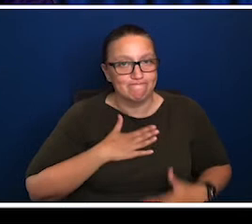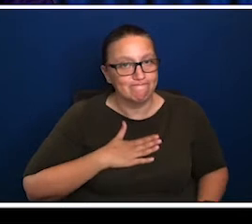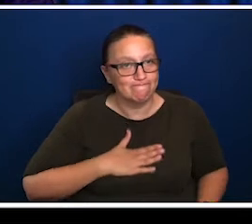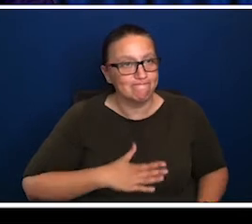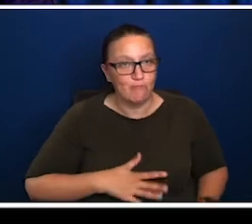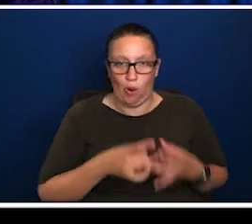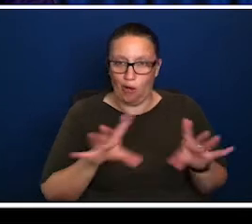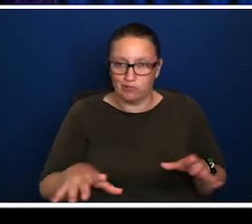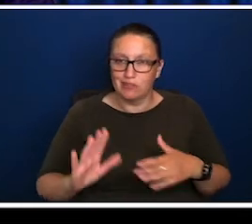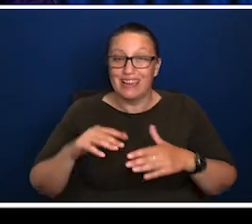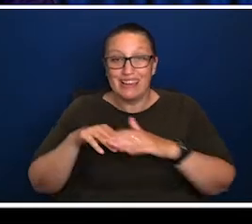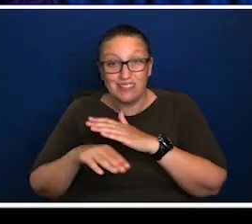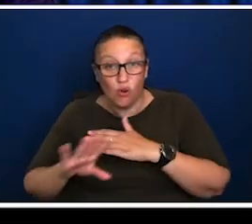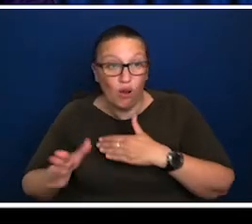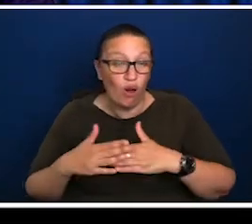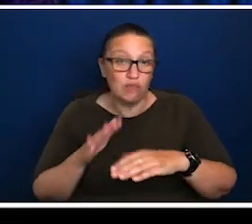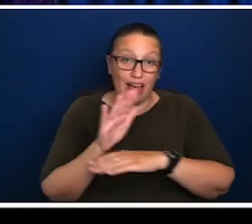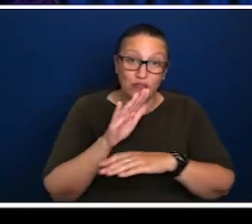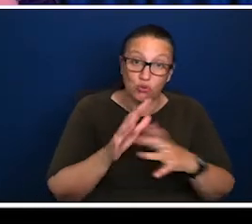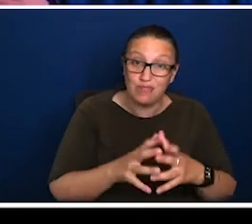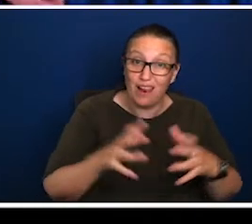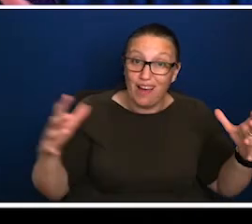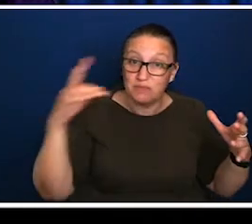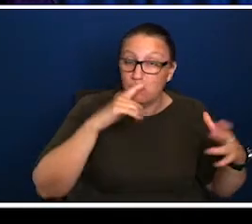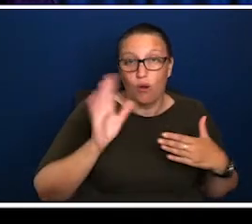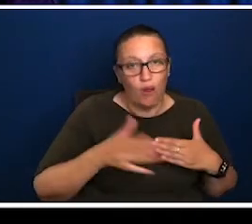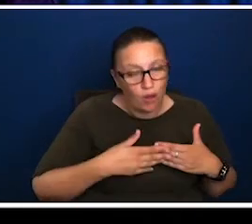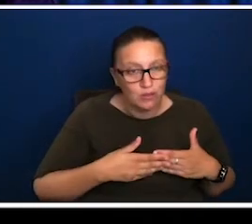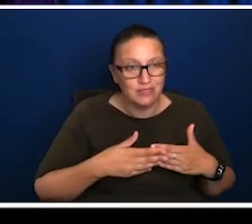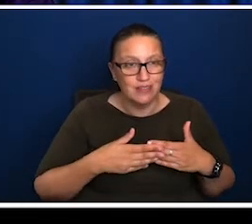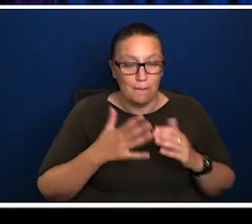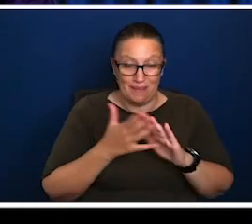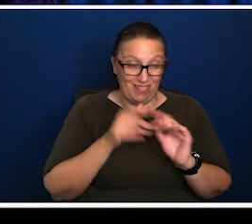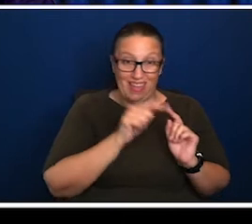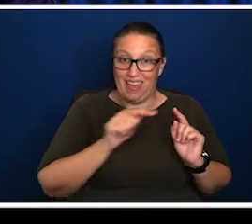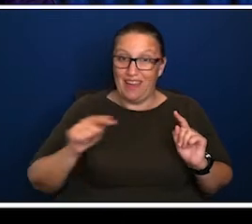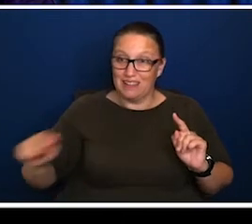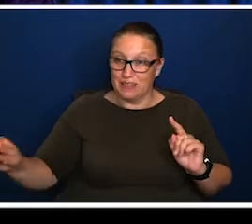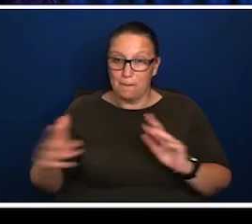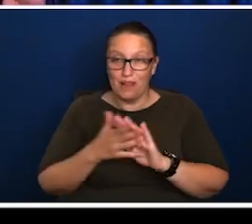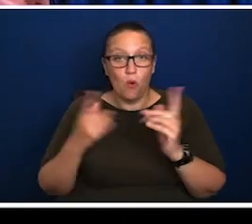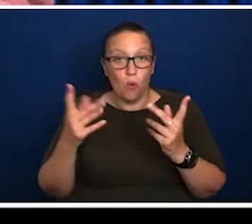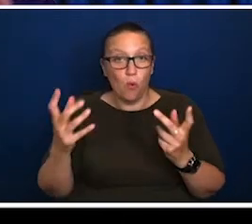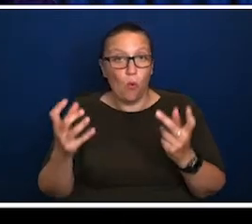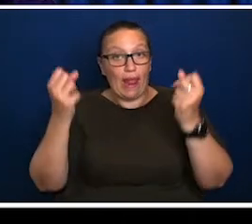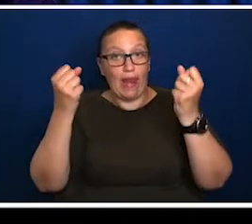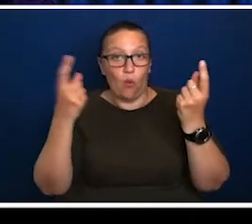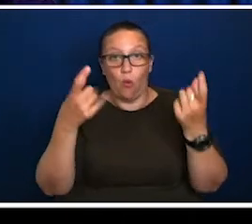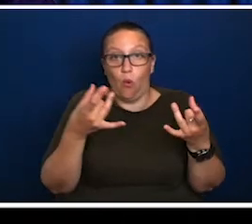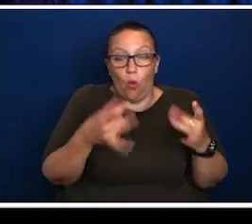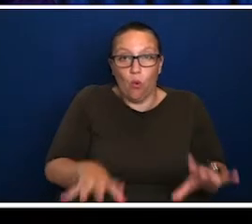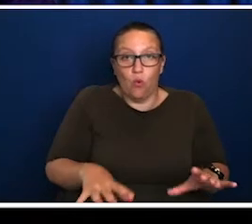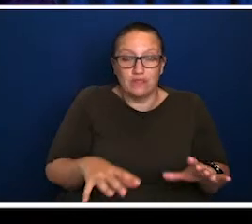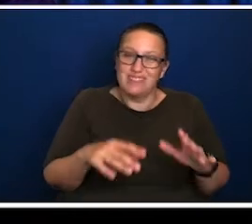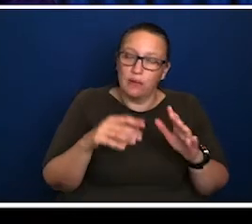you're shutting things indoors, because you're shutting things outdoors that involve a lot of people, you're creating, you're distributing your winners and losers